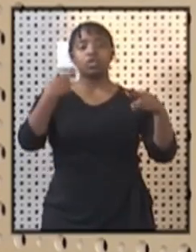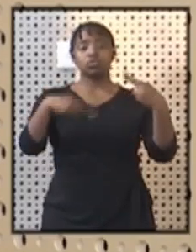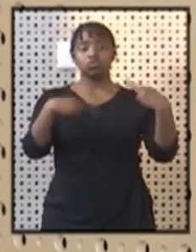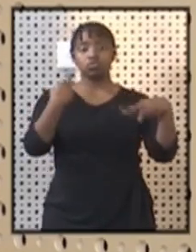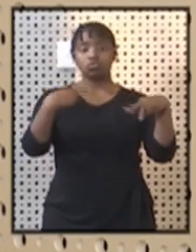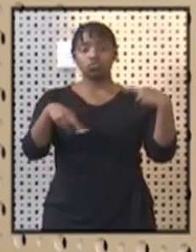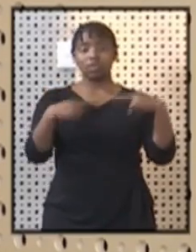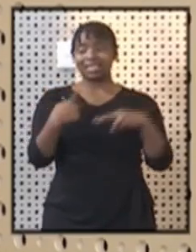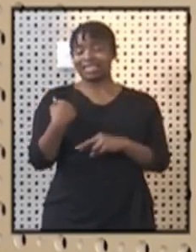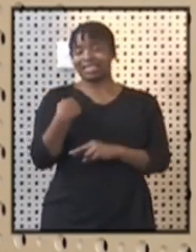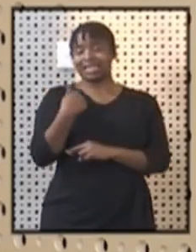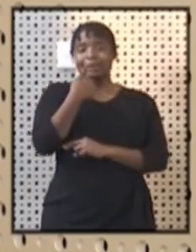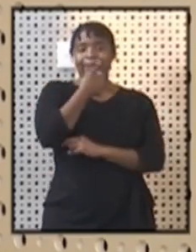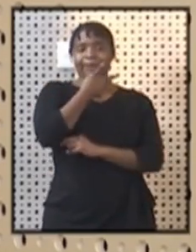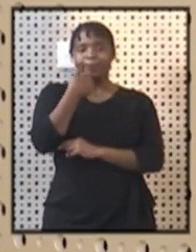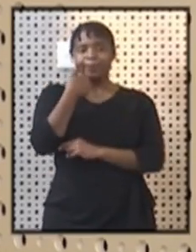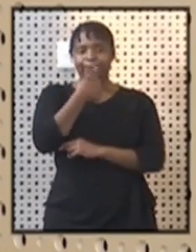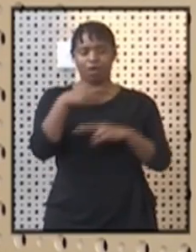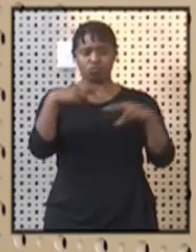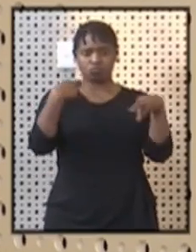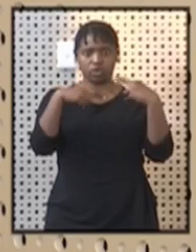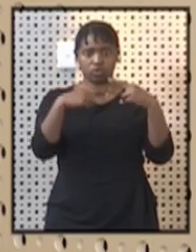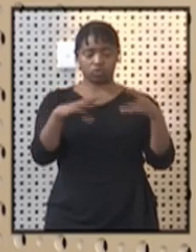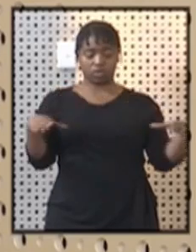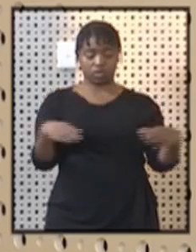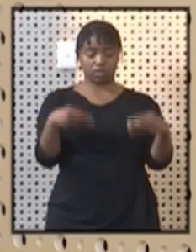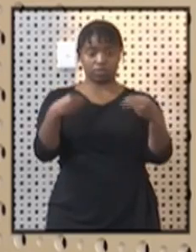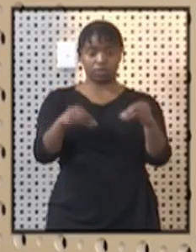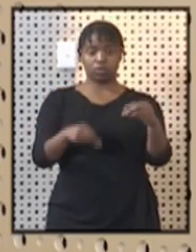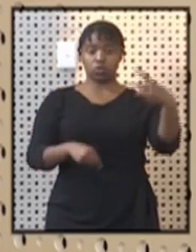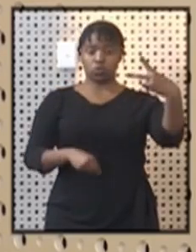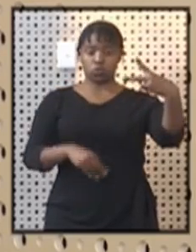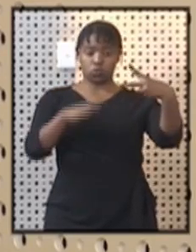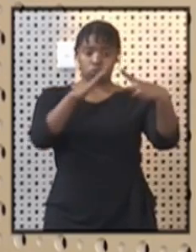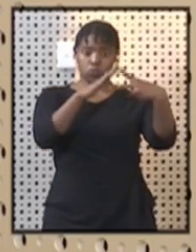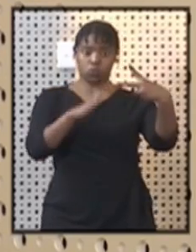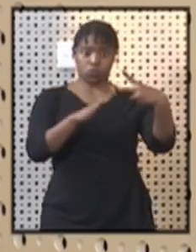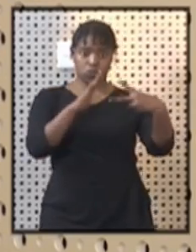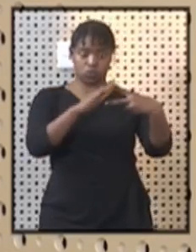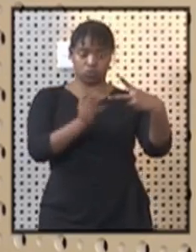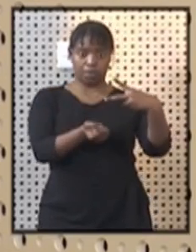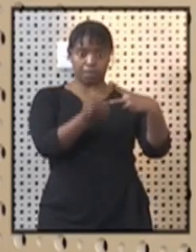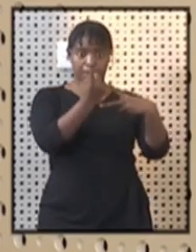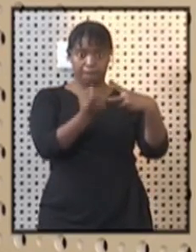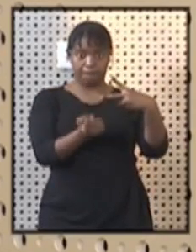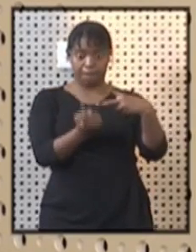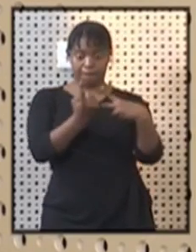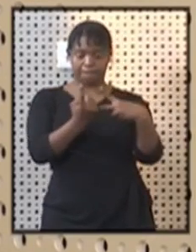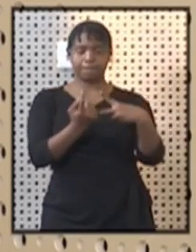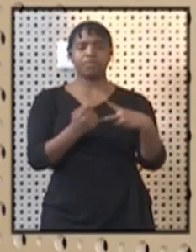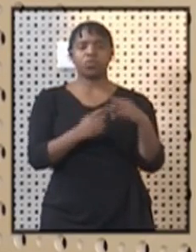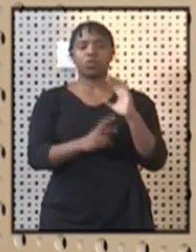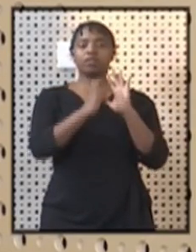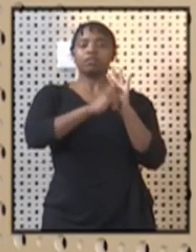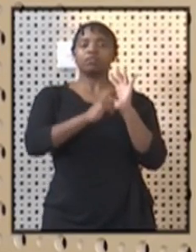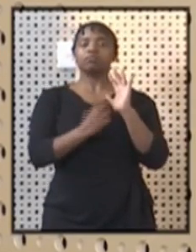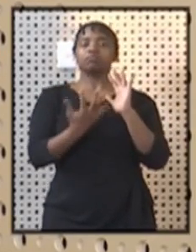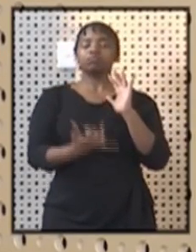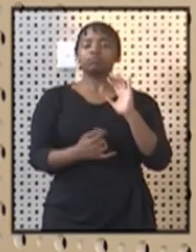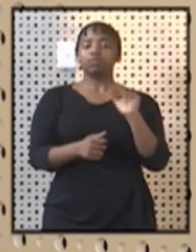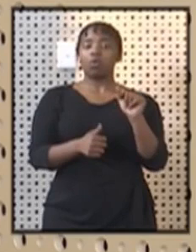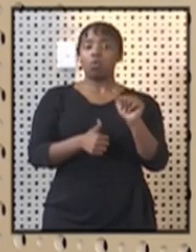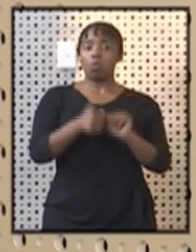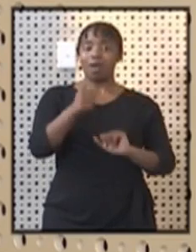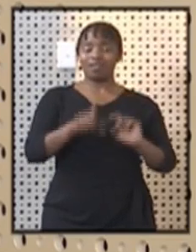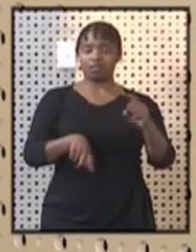in our recent discussions with the restaurant sector, two issues were raised with regards to the current regulations. One was